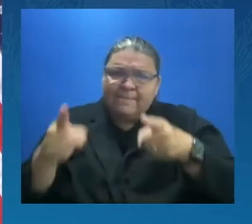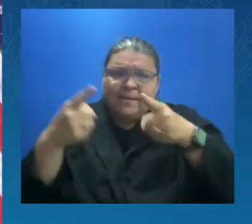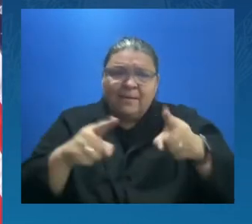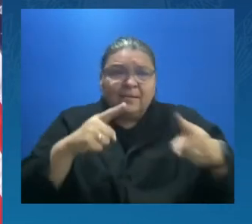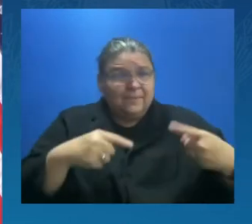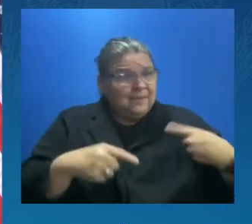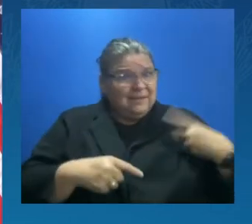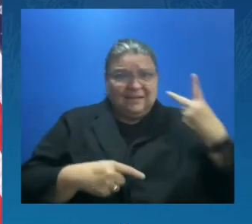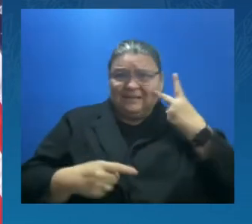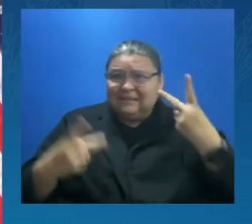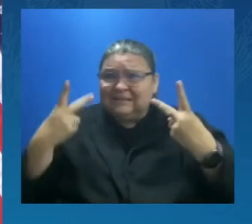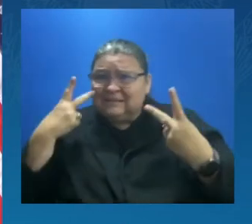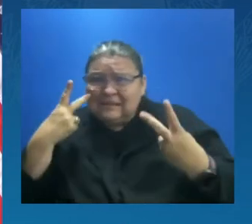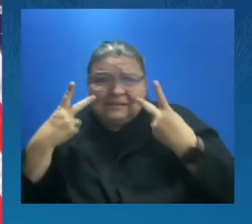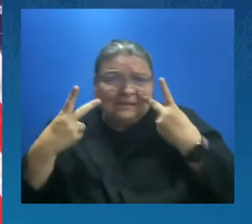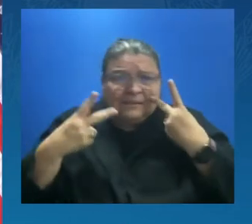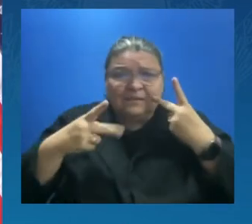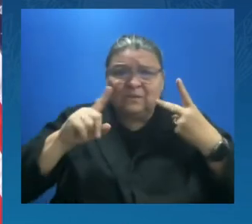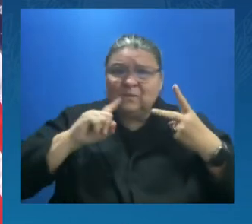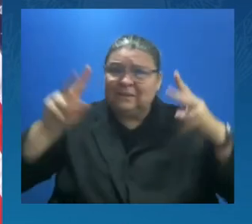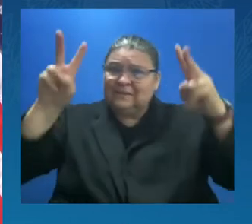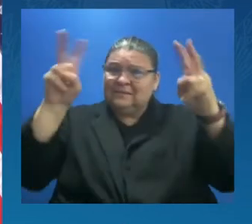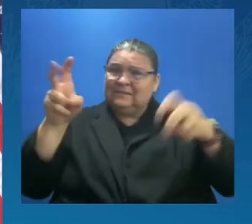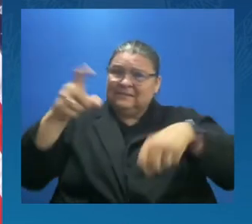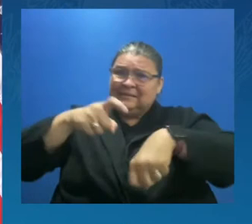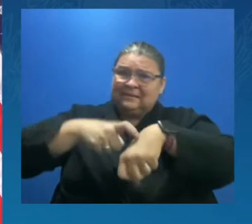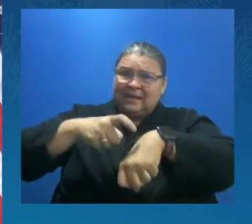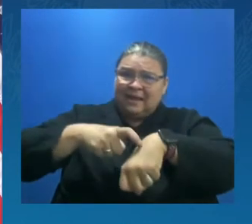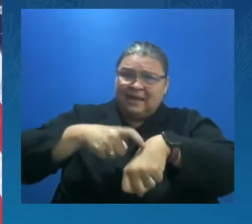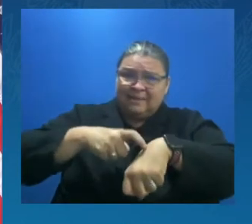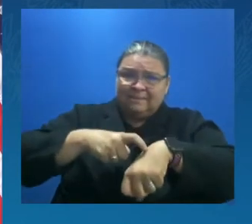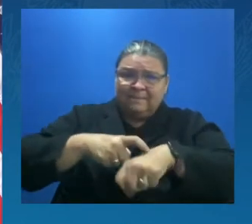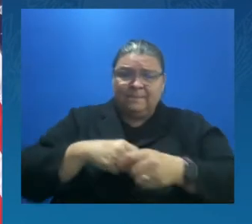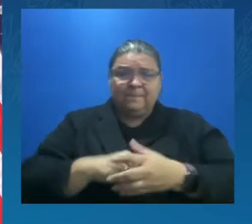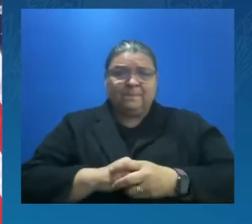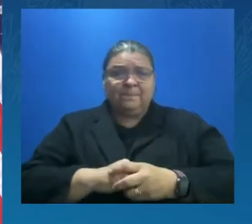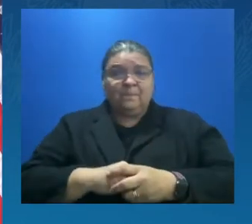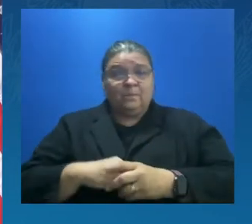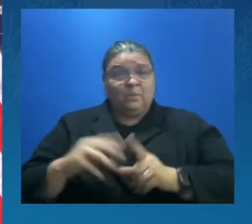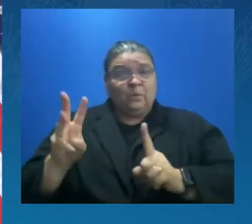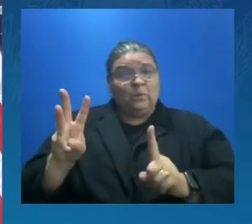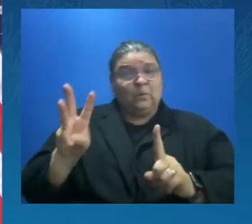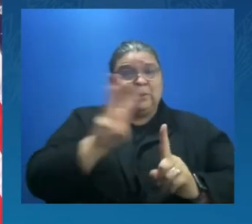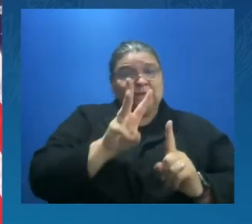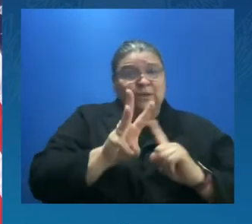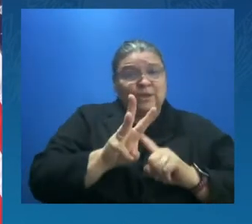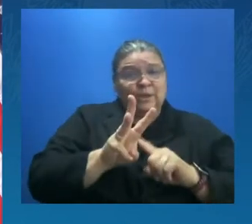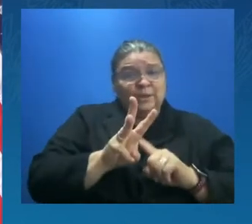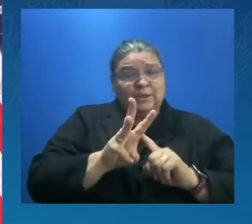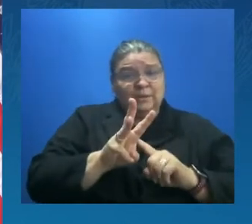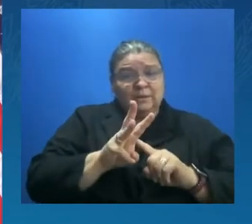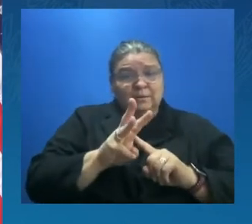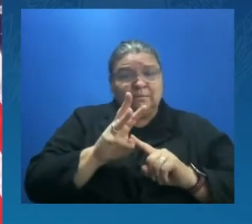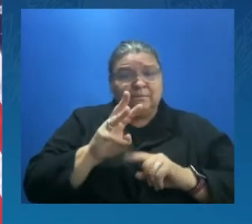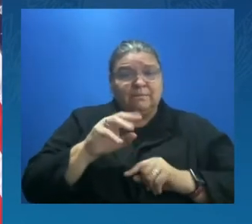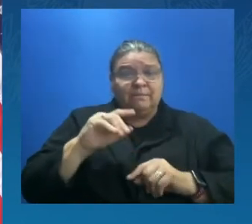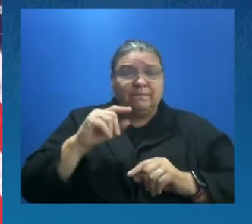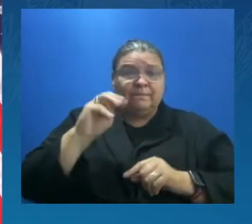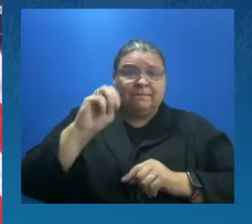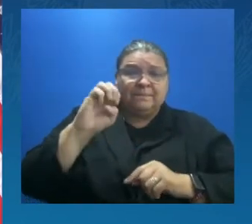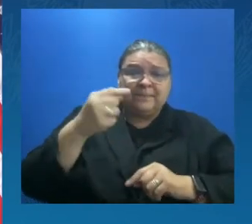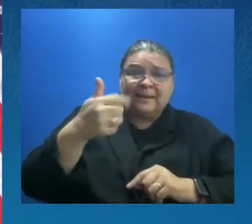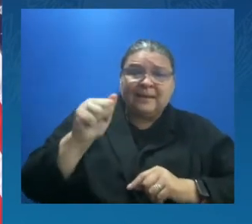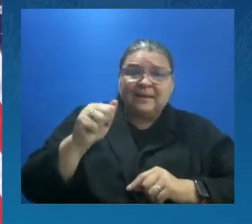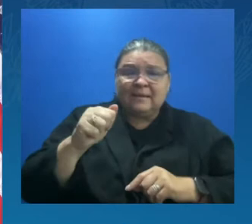In the West, an historic megadrought has made access to clean water increasingly uncertain.